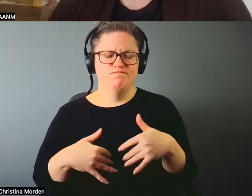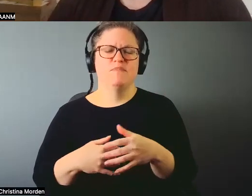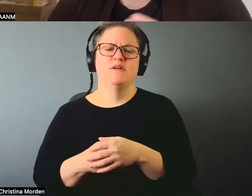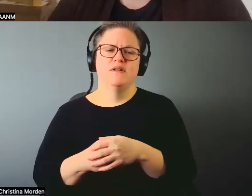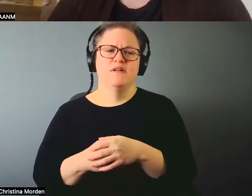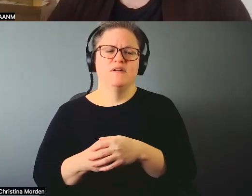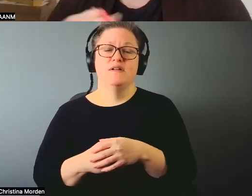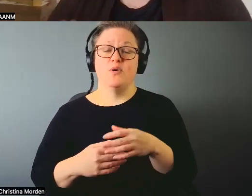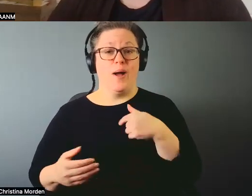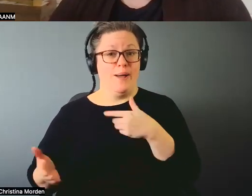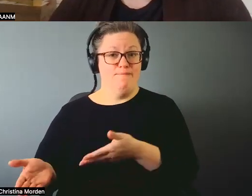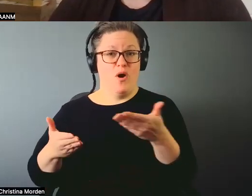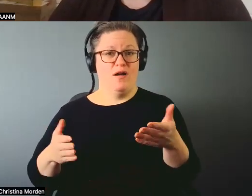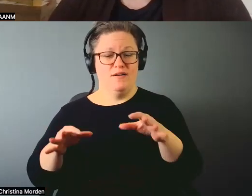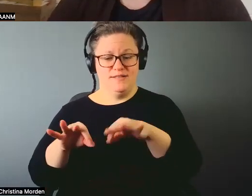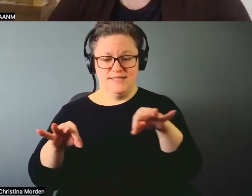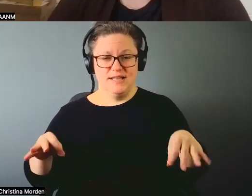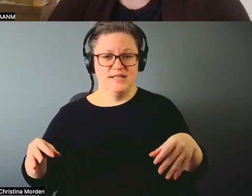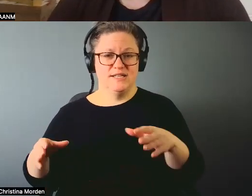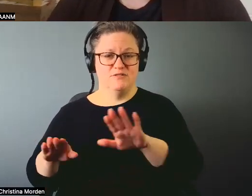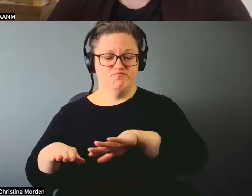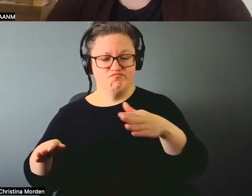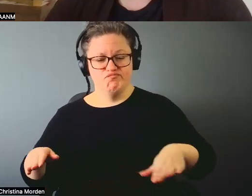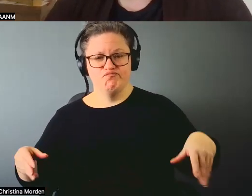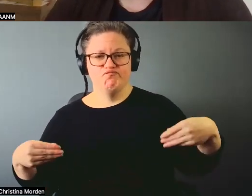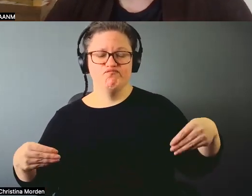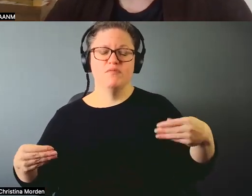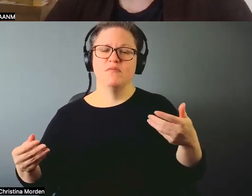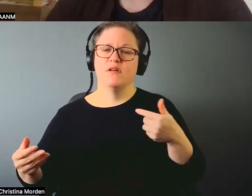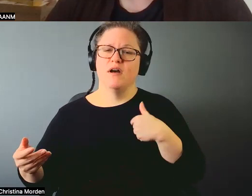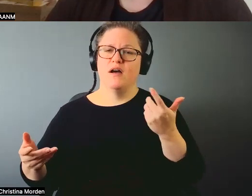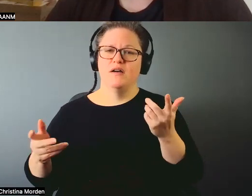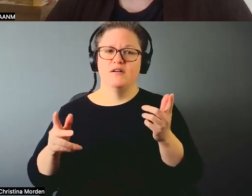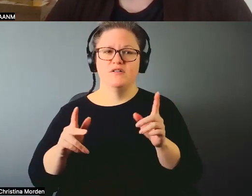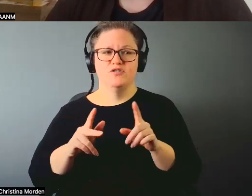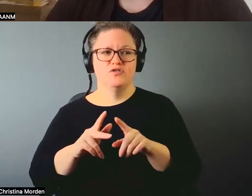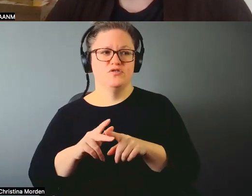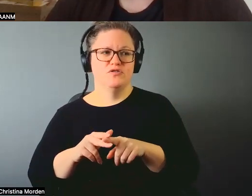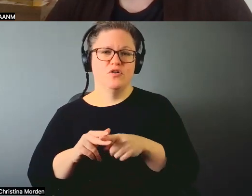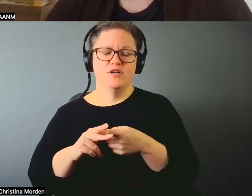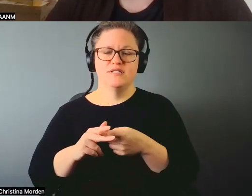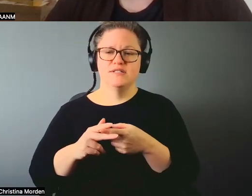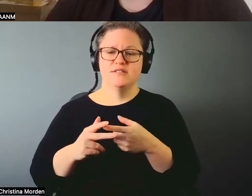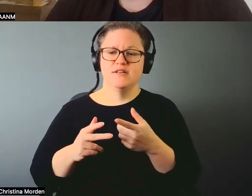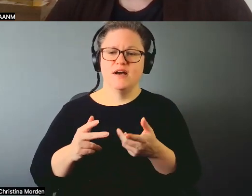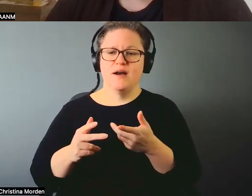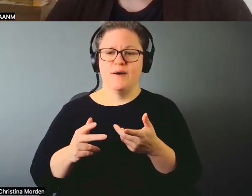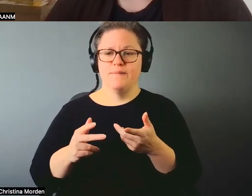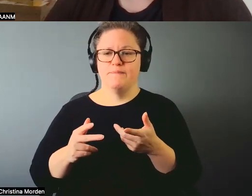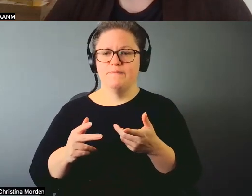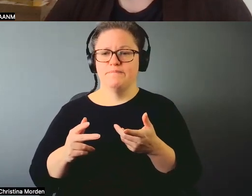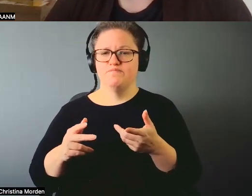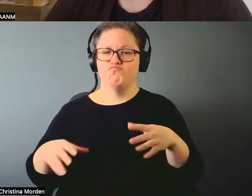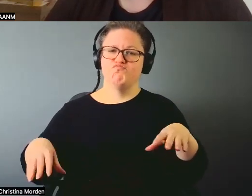The silk, I brought it out and I started, you know, getting, getting myself and the silk images